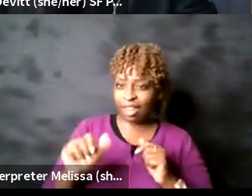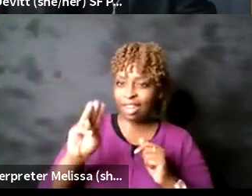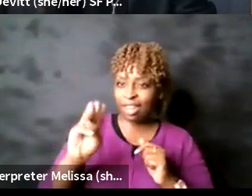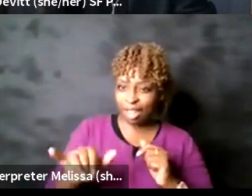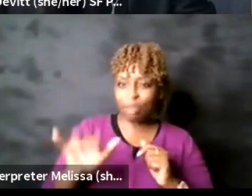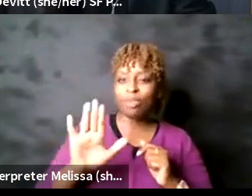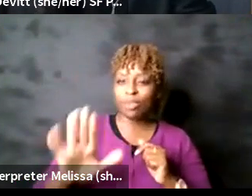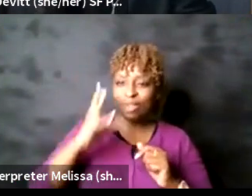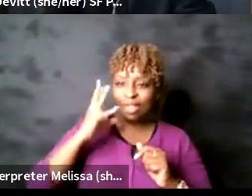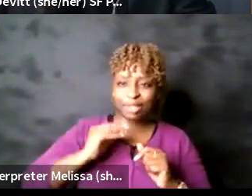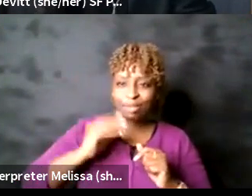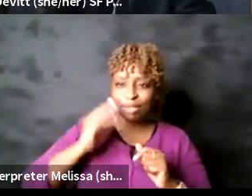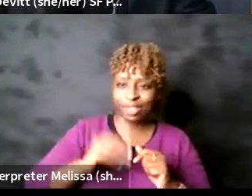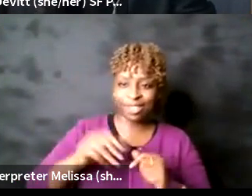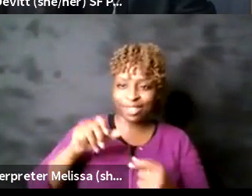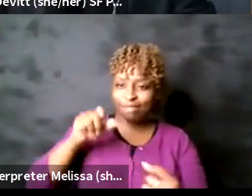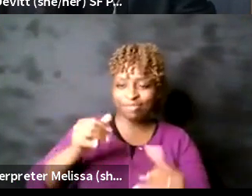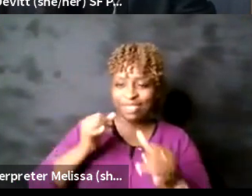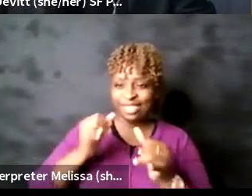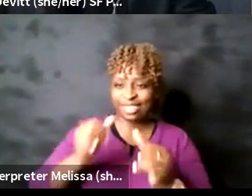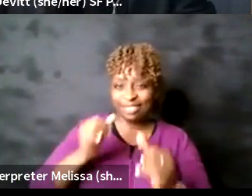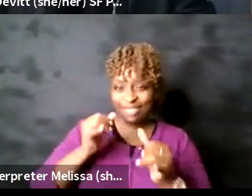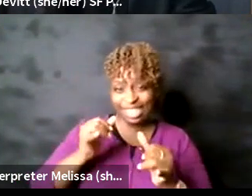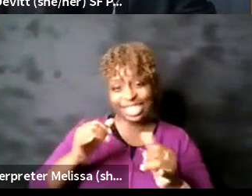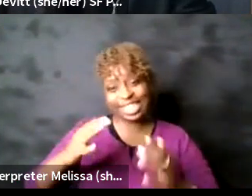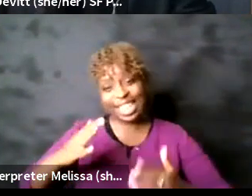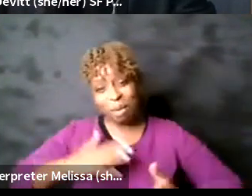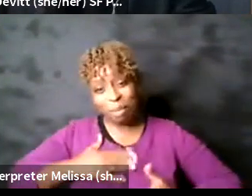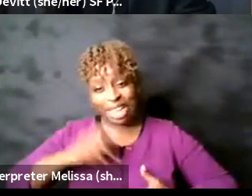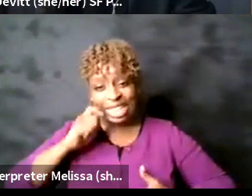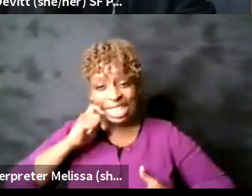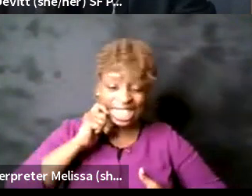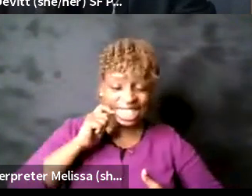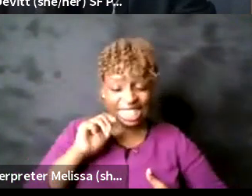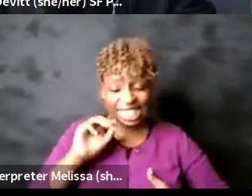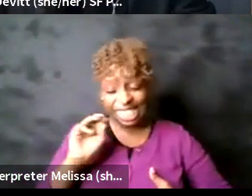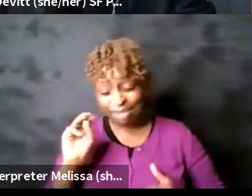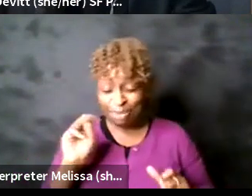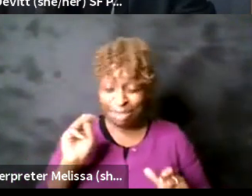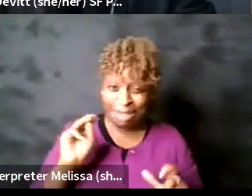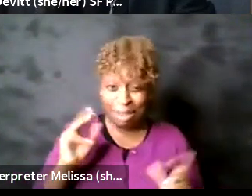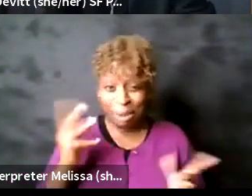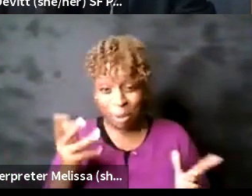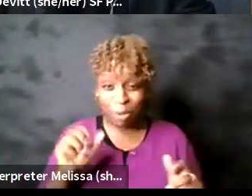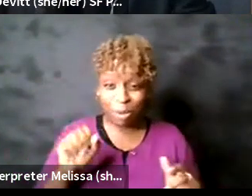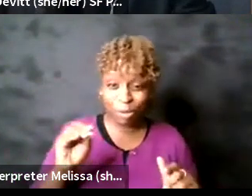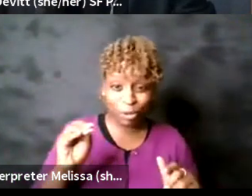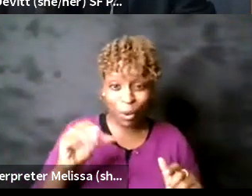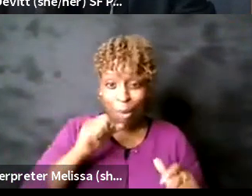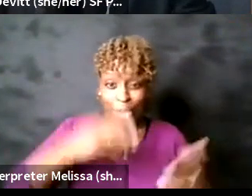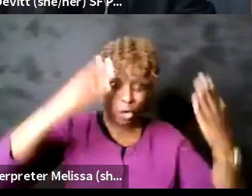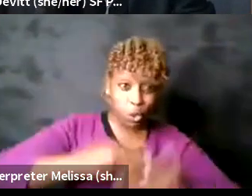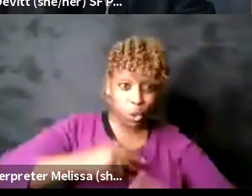because I am a medium-skinned black woman I am sometimes more acceptable for patrons to approach and because